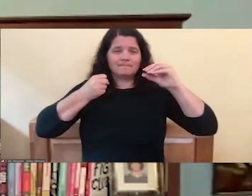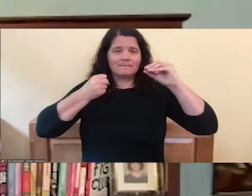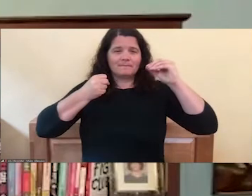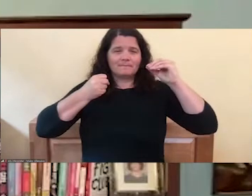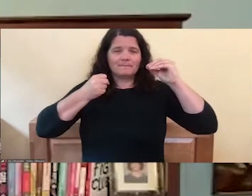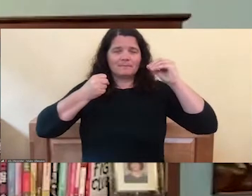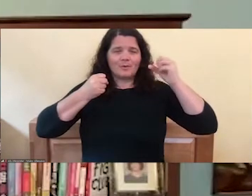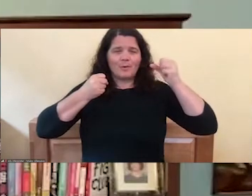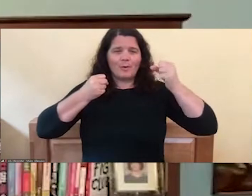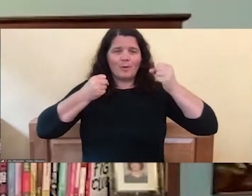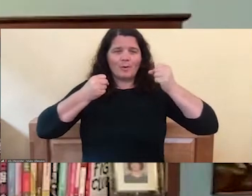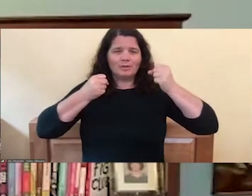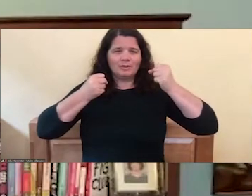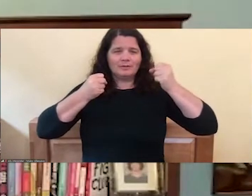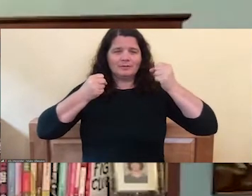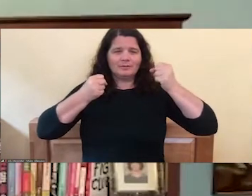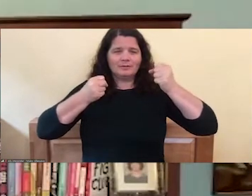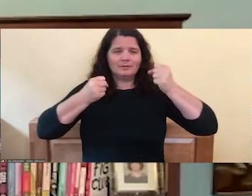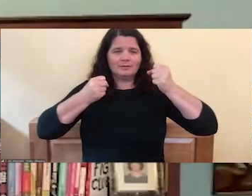Hold it.